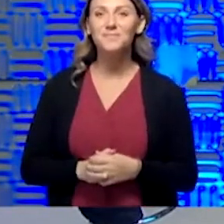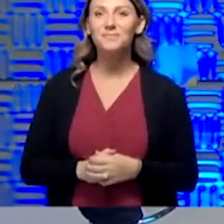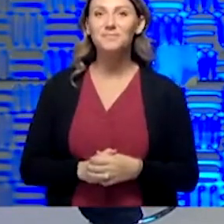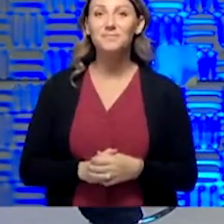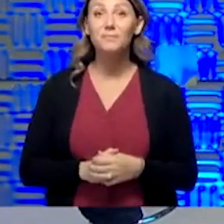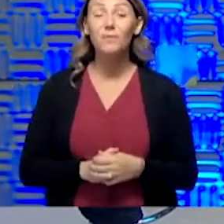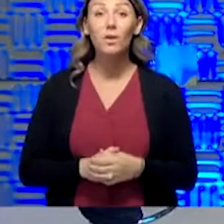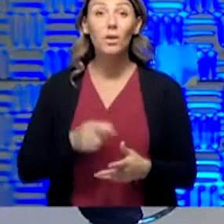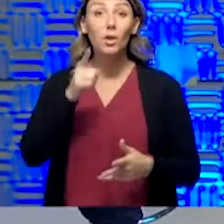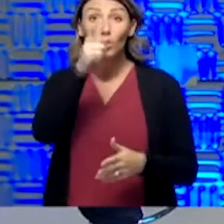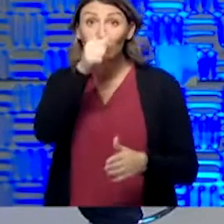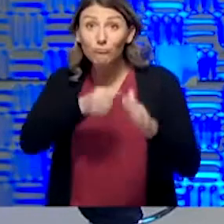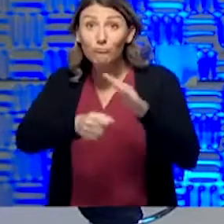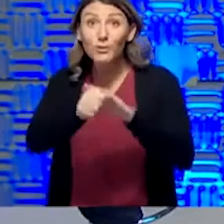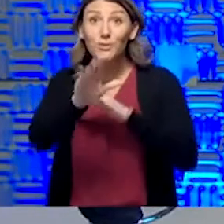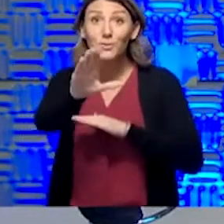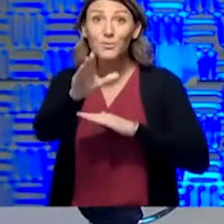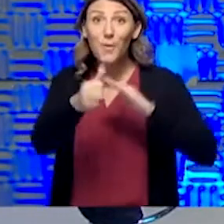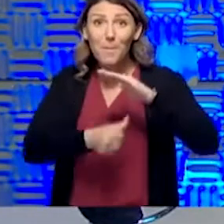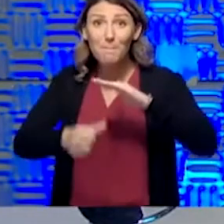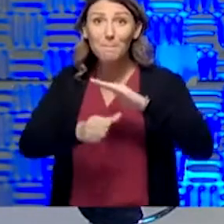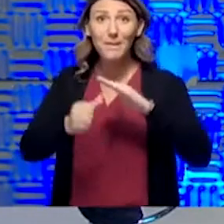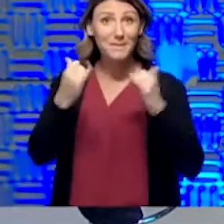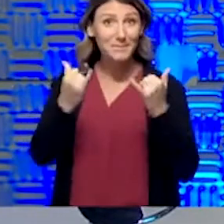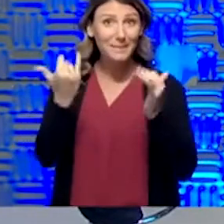Are you sheltering in your basement again today, sir?